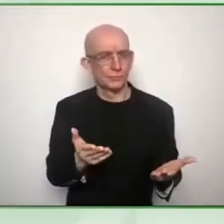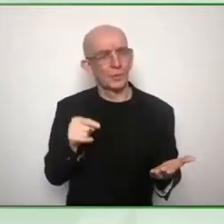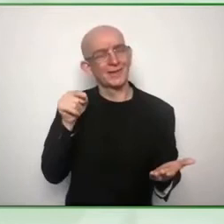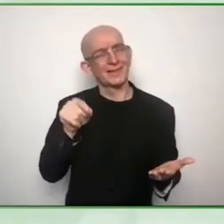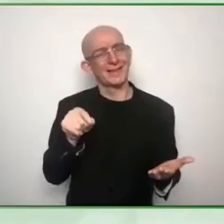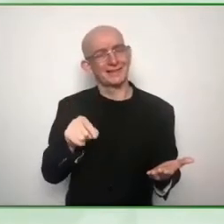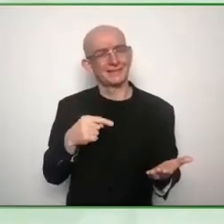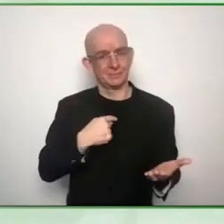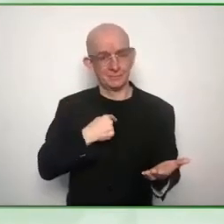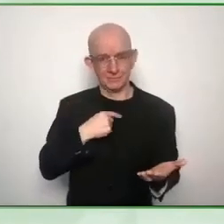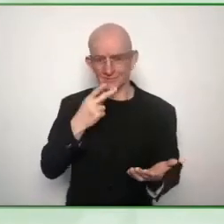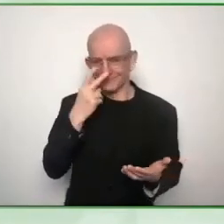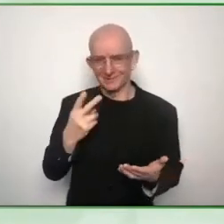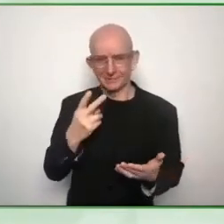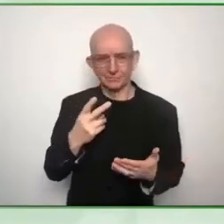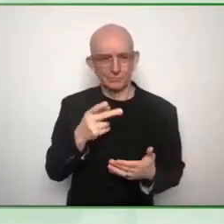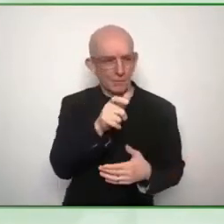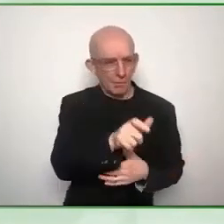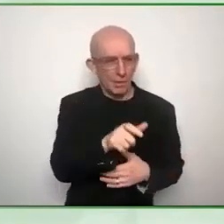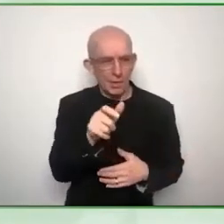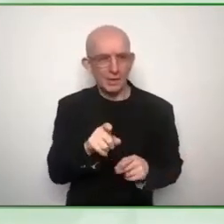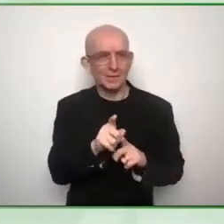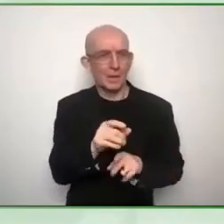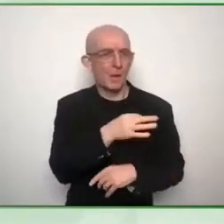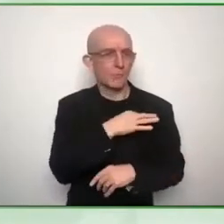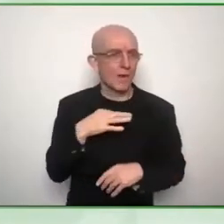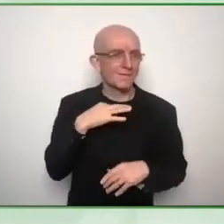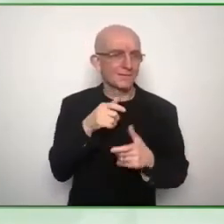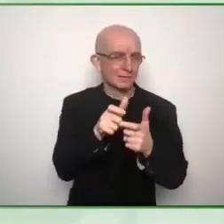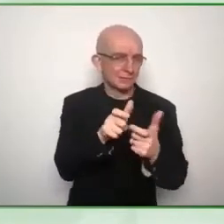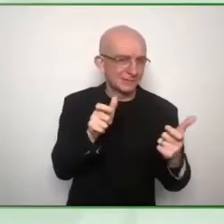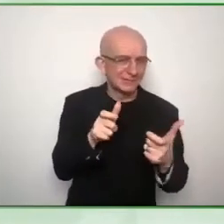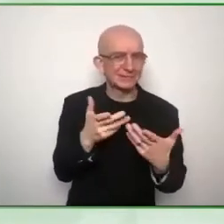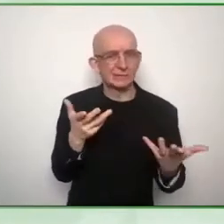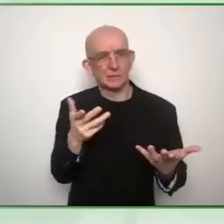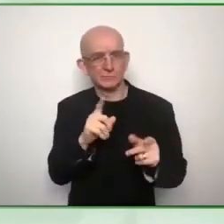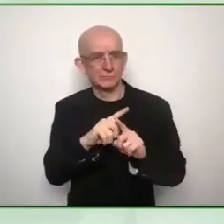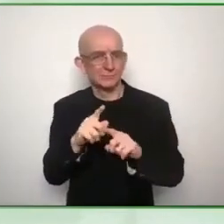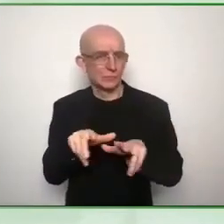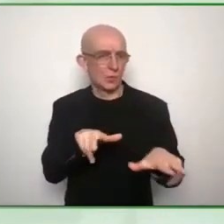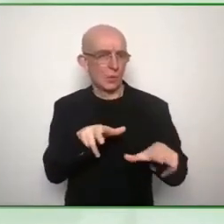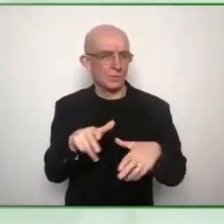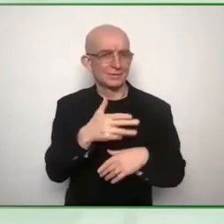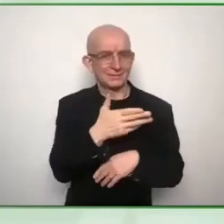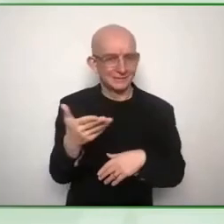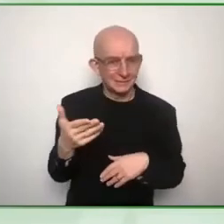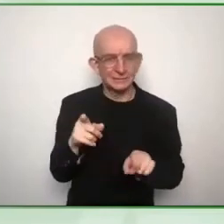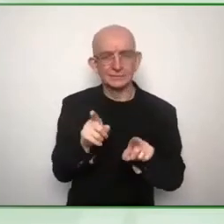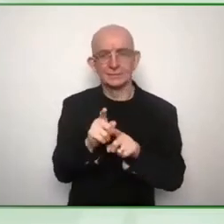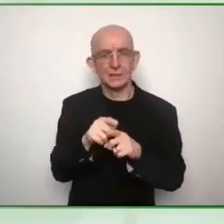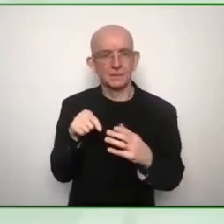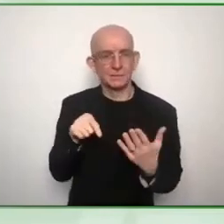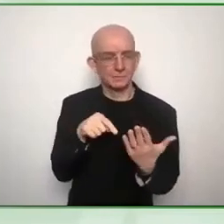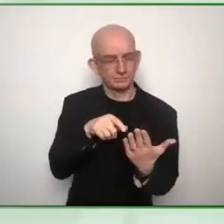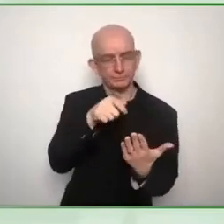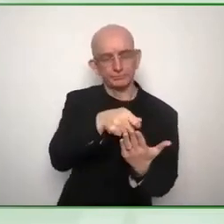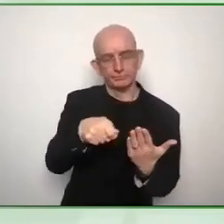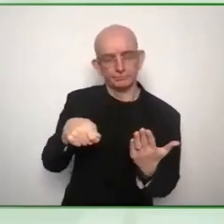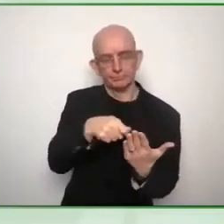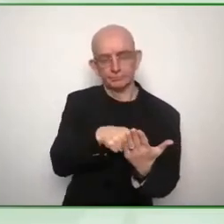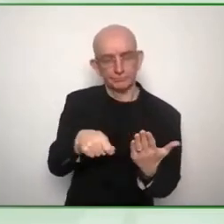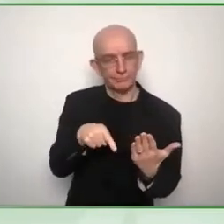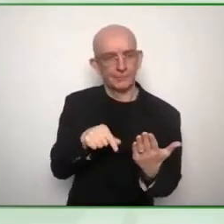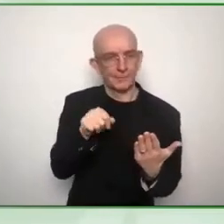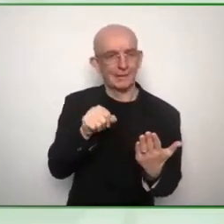disability organizations other states in um in australia other jurisdictions like british columbia so